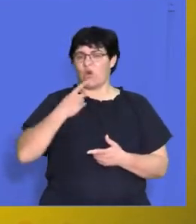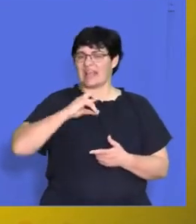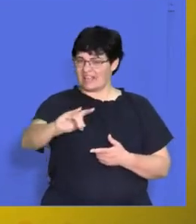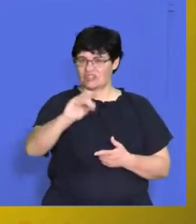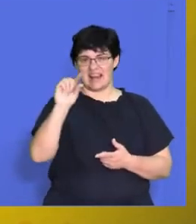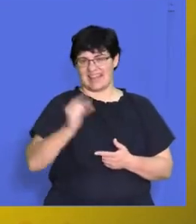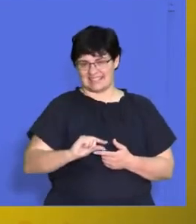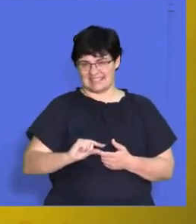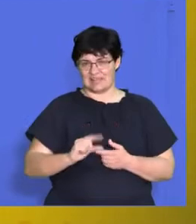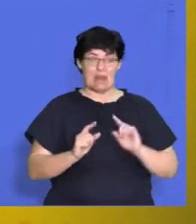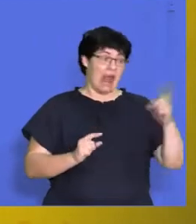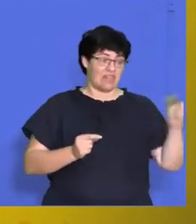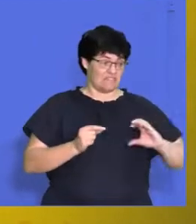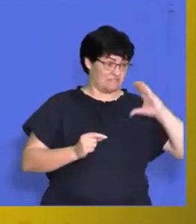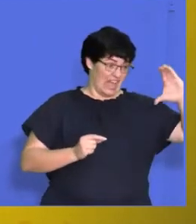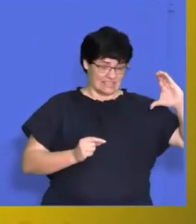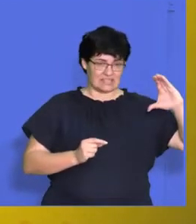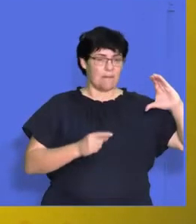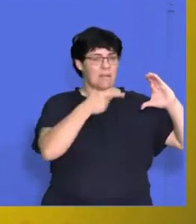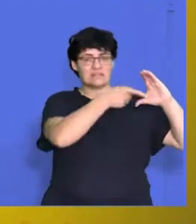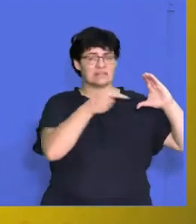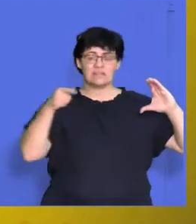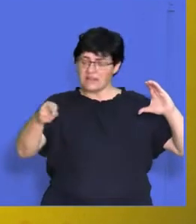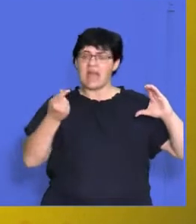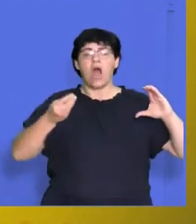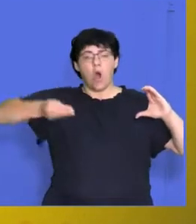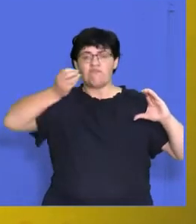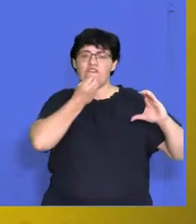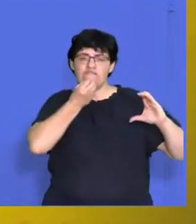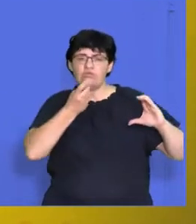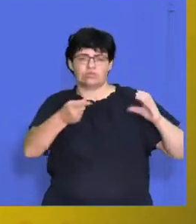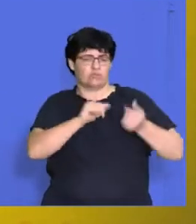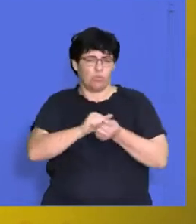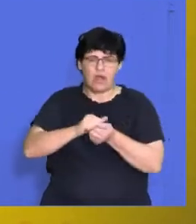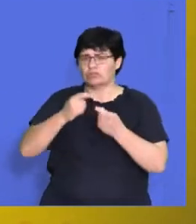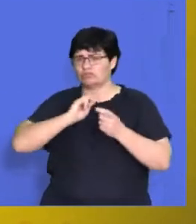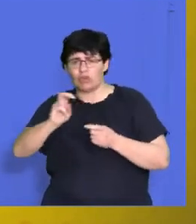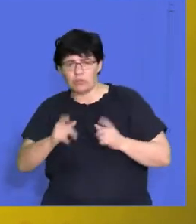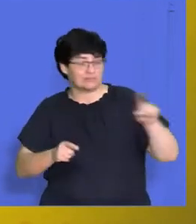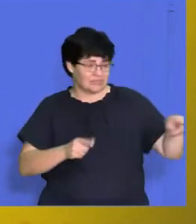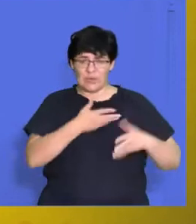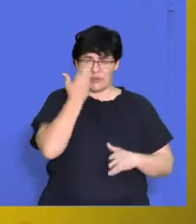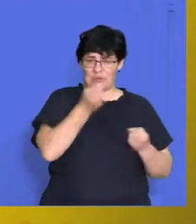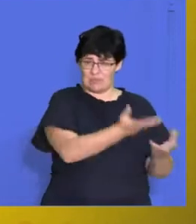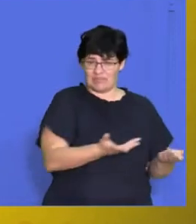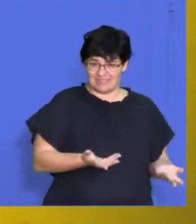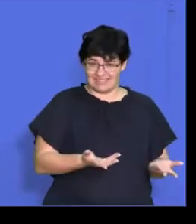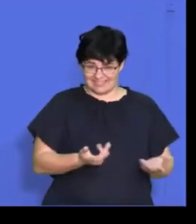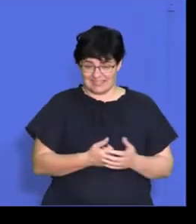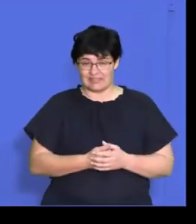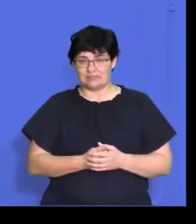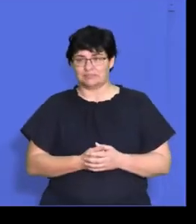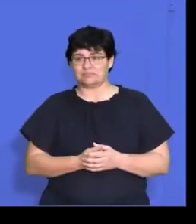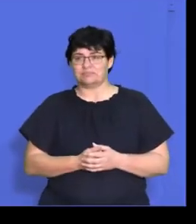compared to another company, but they can sweeten the deal by offering you fringe benefits, which you'll be able to take advantage of.